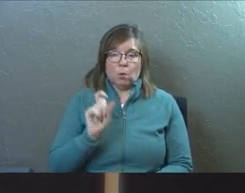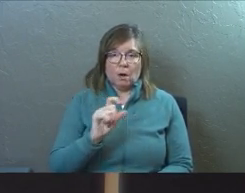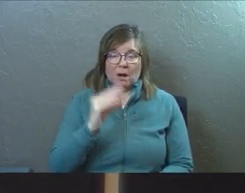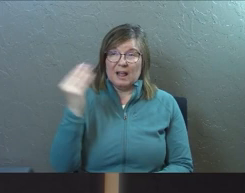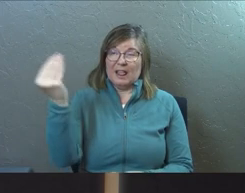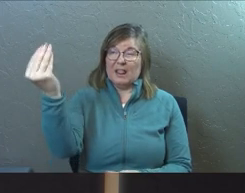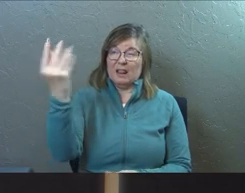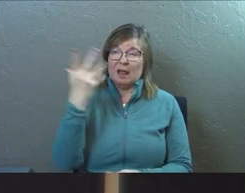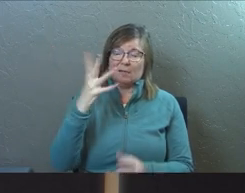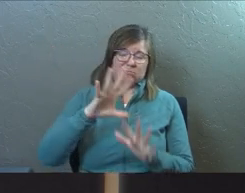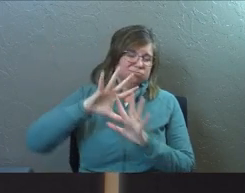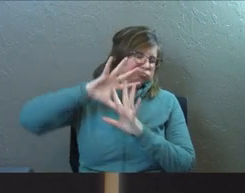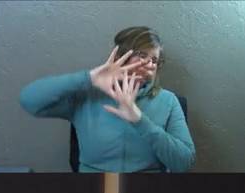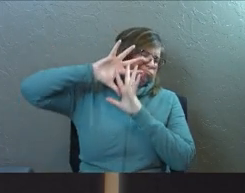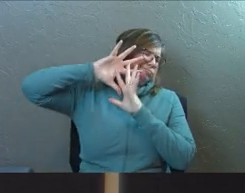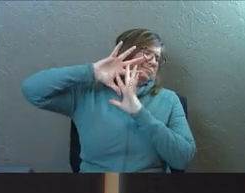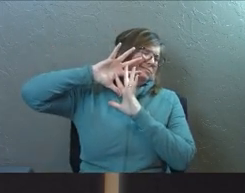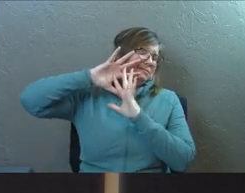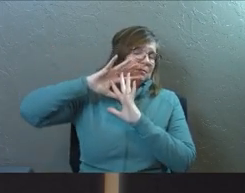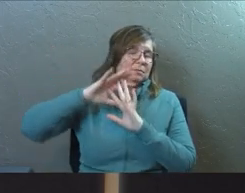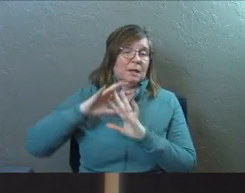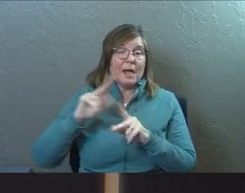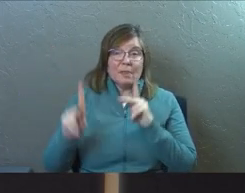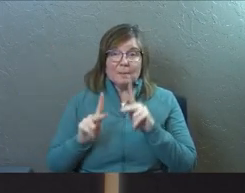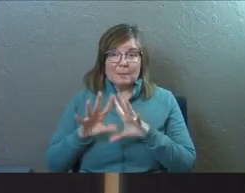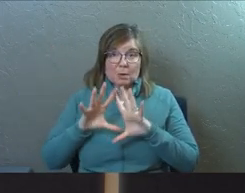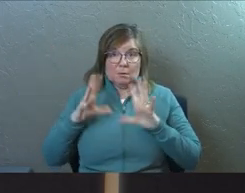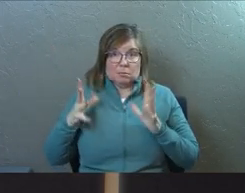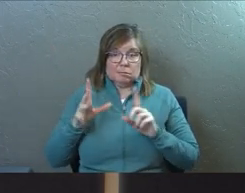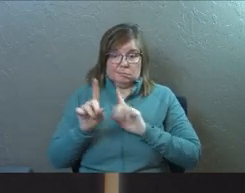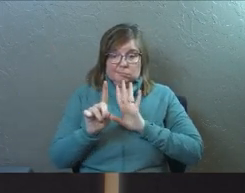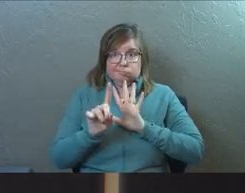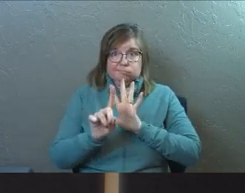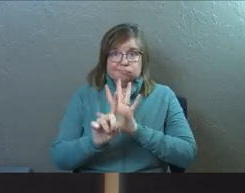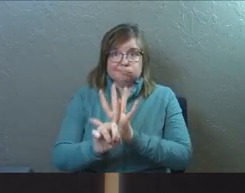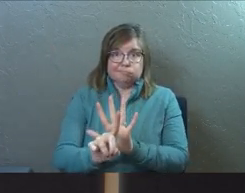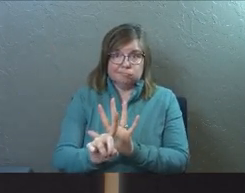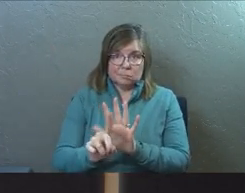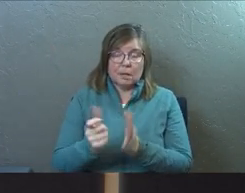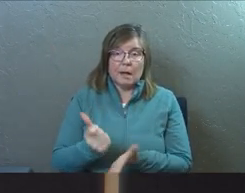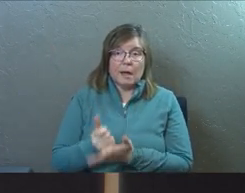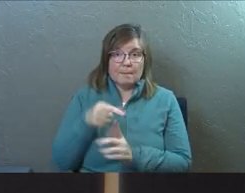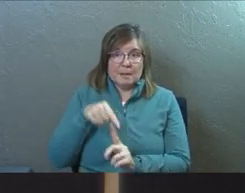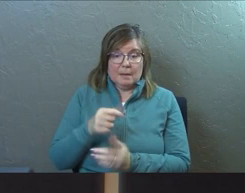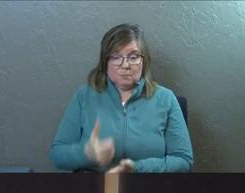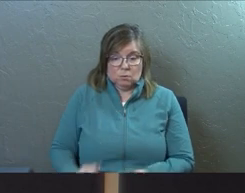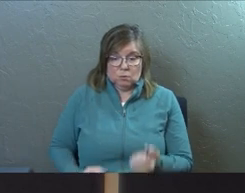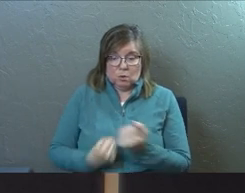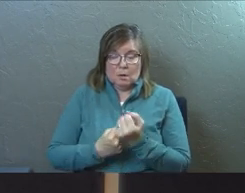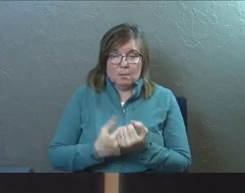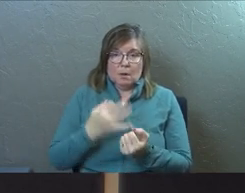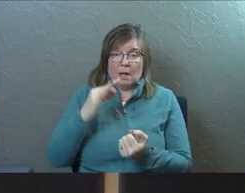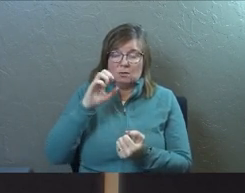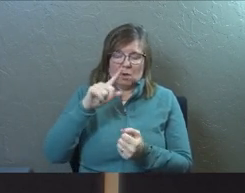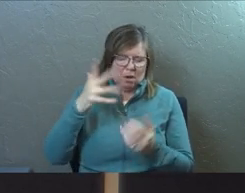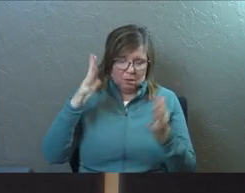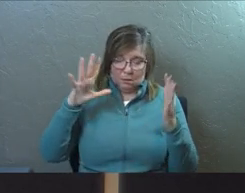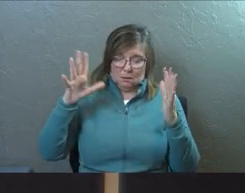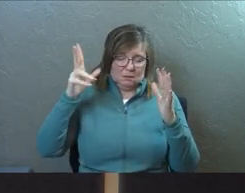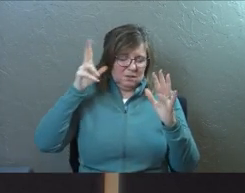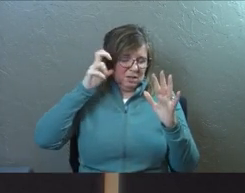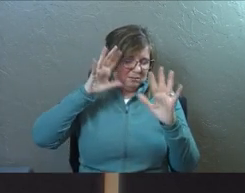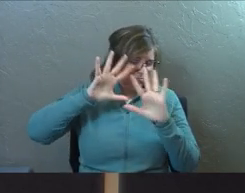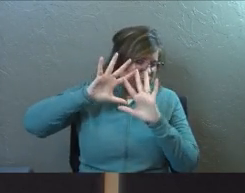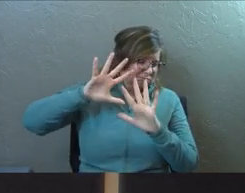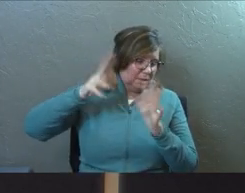And he's there with his entourage, right? Like they're helping him go. They're supporting him on the way to Damascus. And Saul fell to the ground and heard a